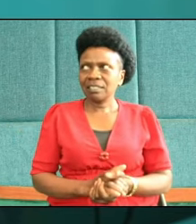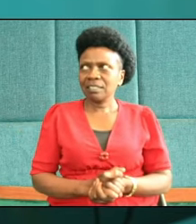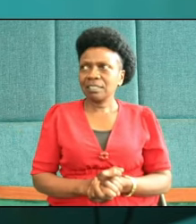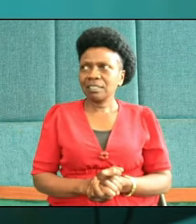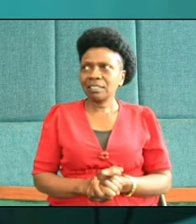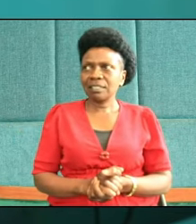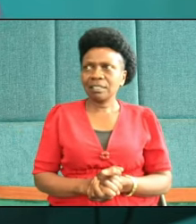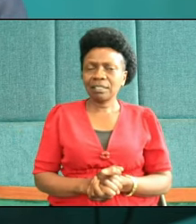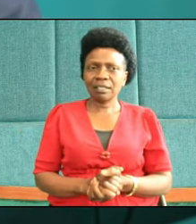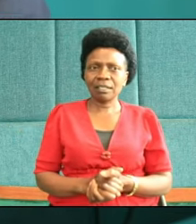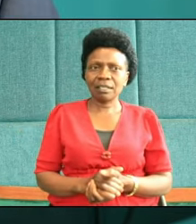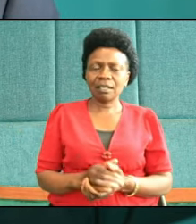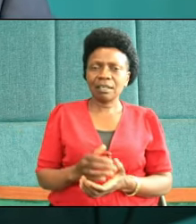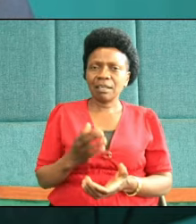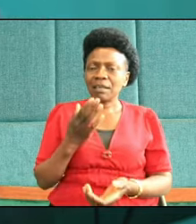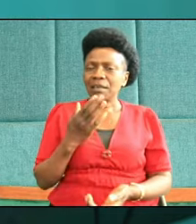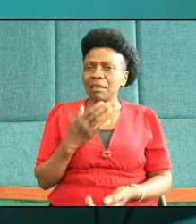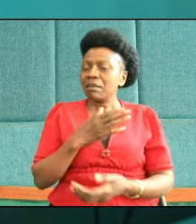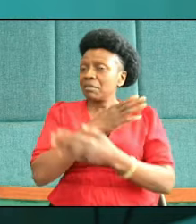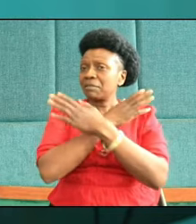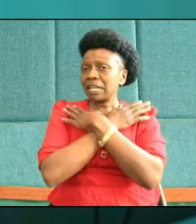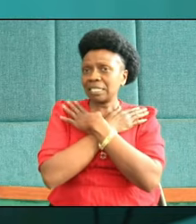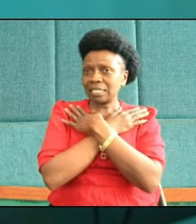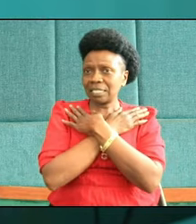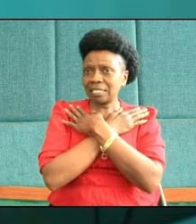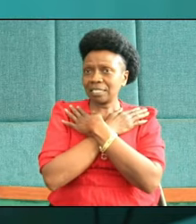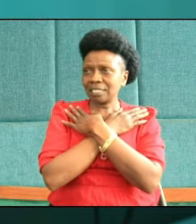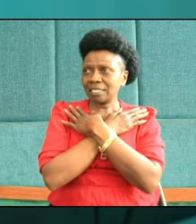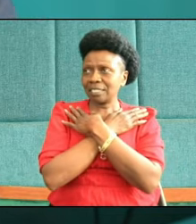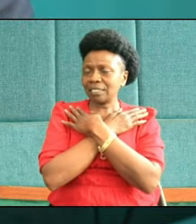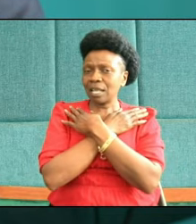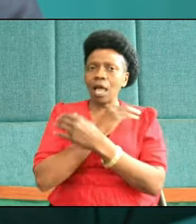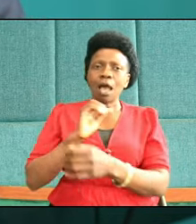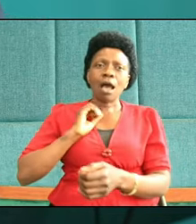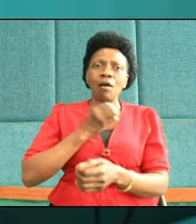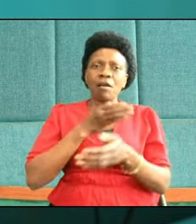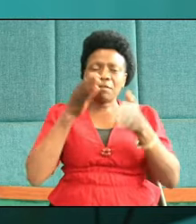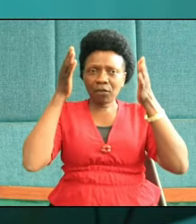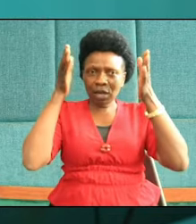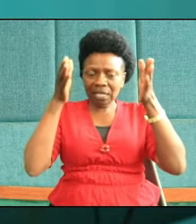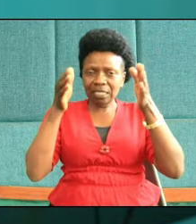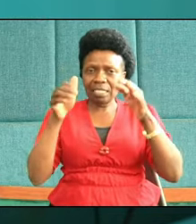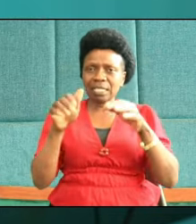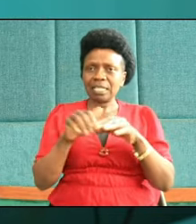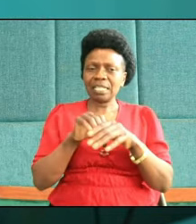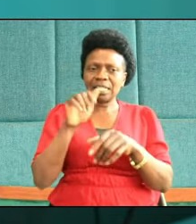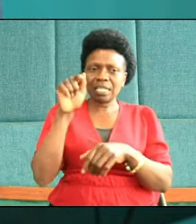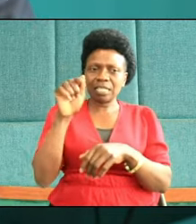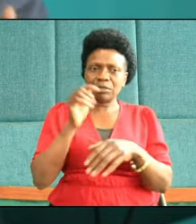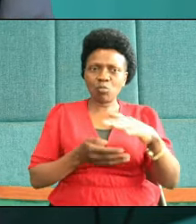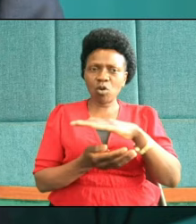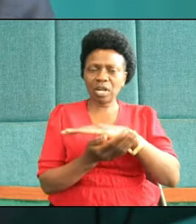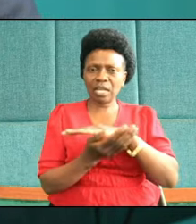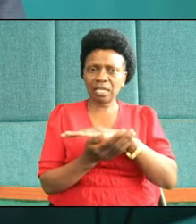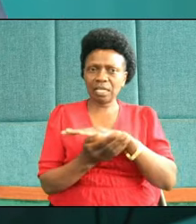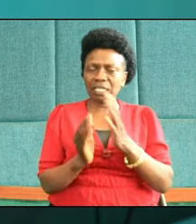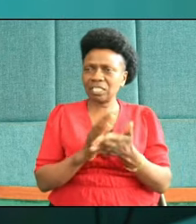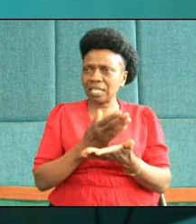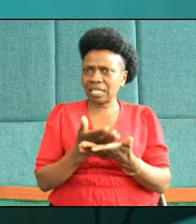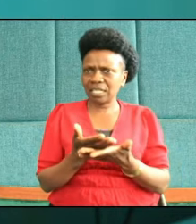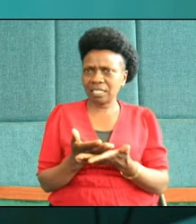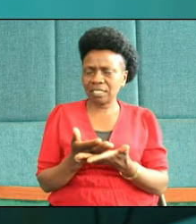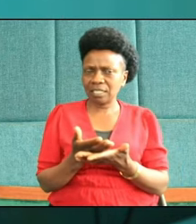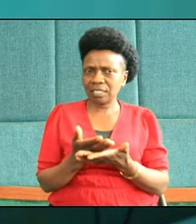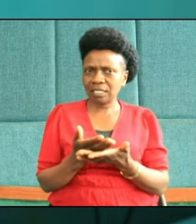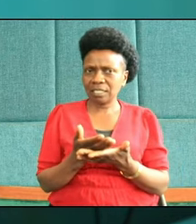My dear brothers and sisters this morning, our focus in this morning sharing, in